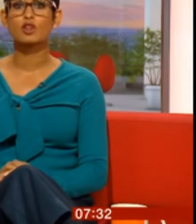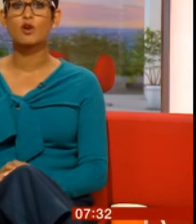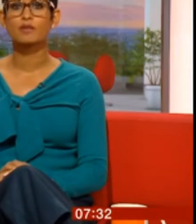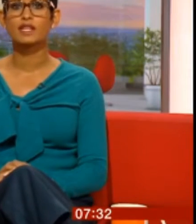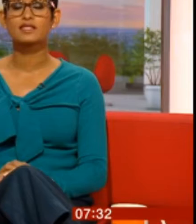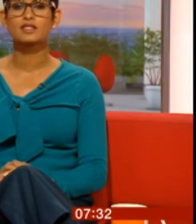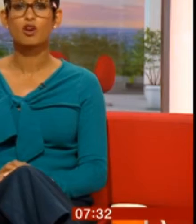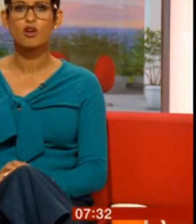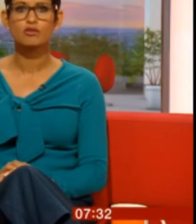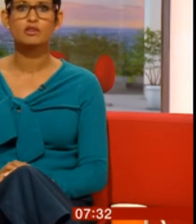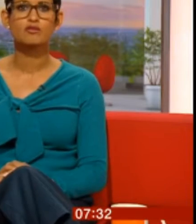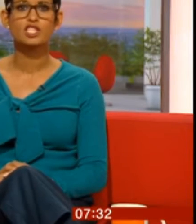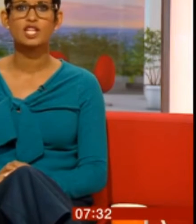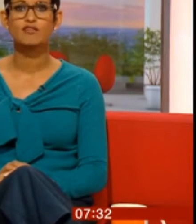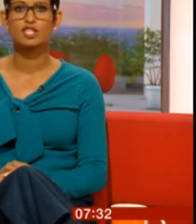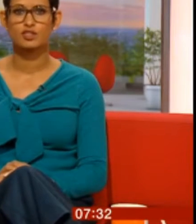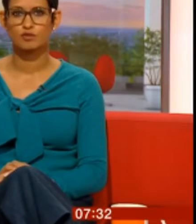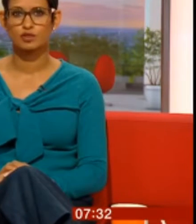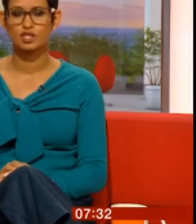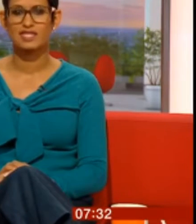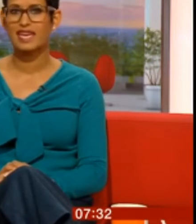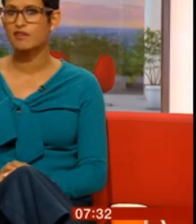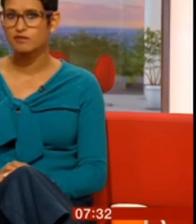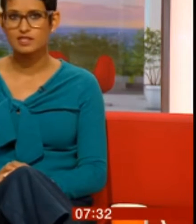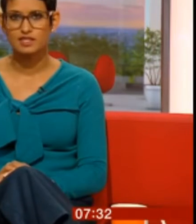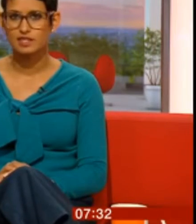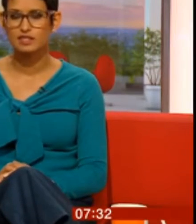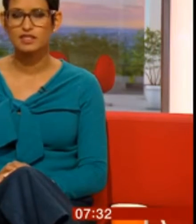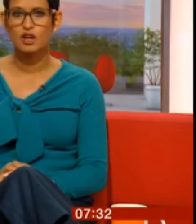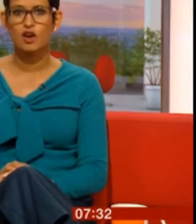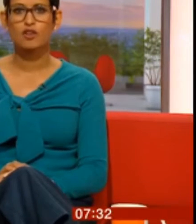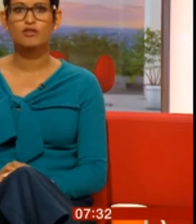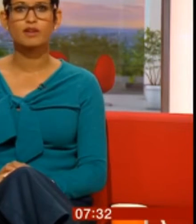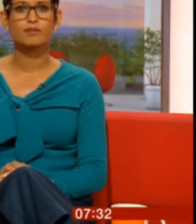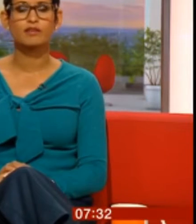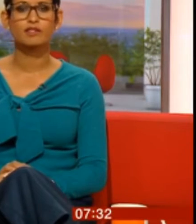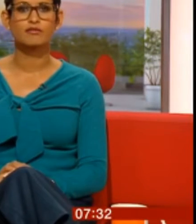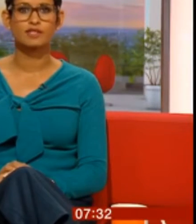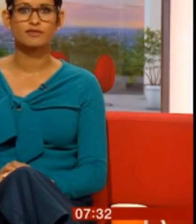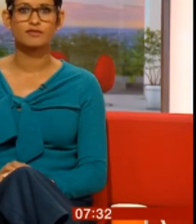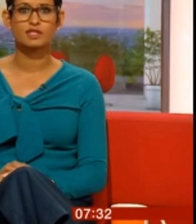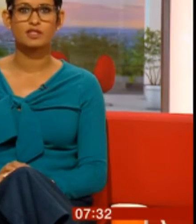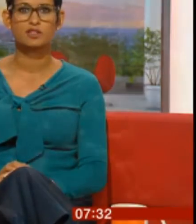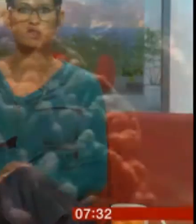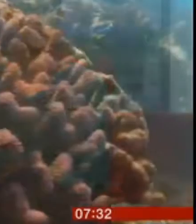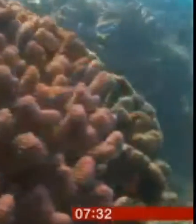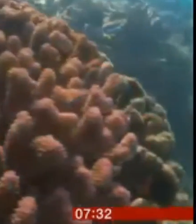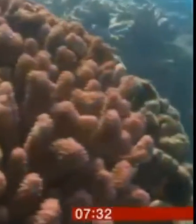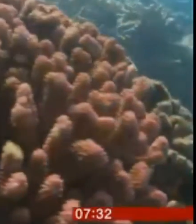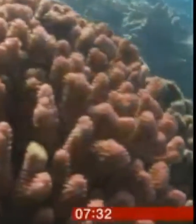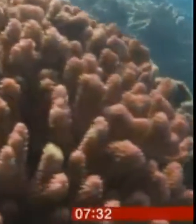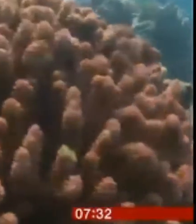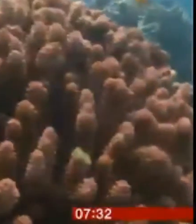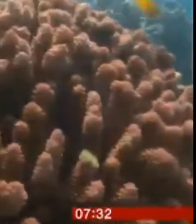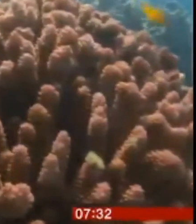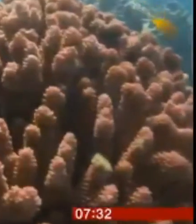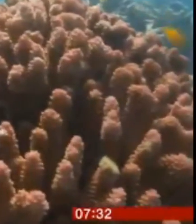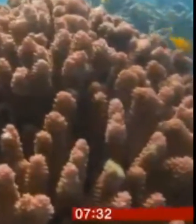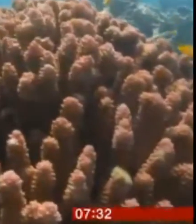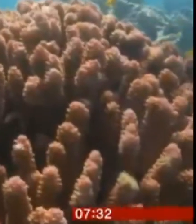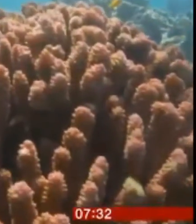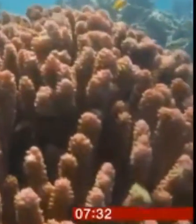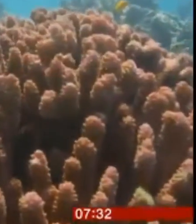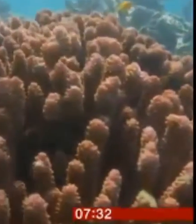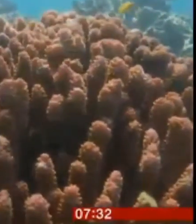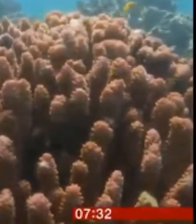and most complicated coral regeneration project ever undertaken on the Great Barrier Reef. Researchers are collecting millions of coral eggs